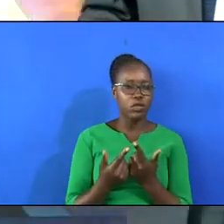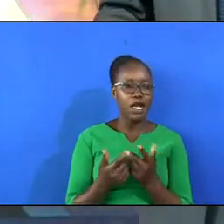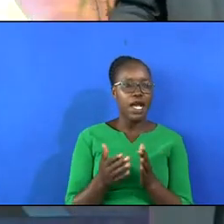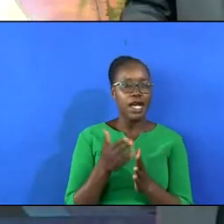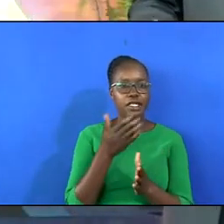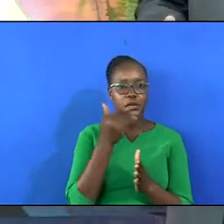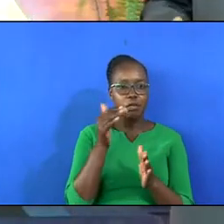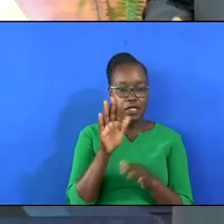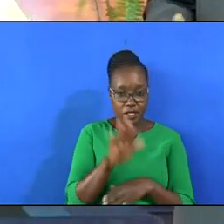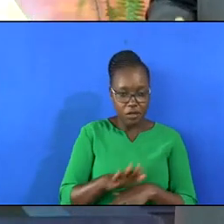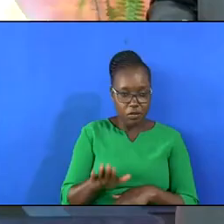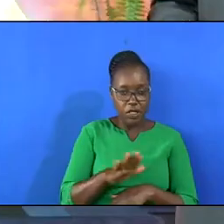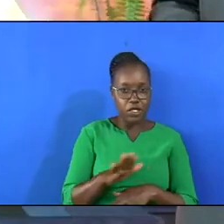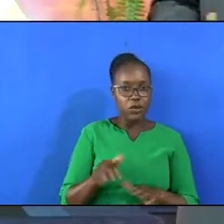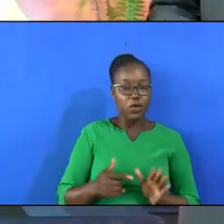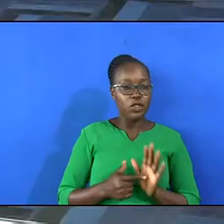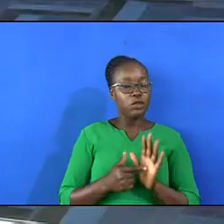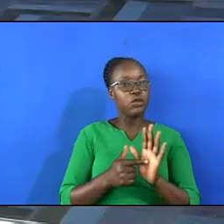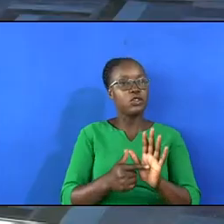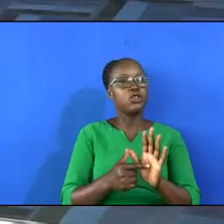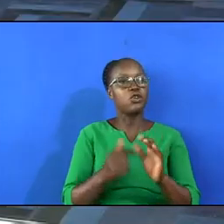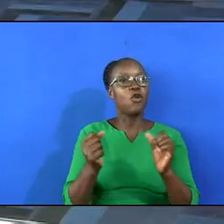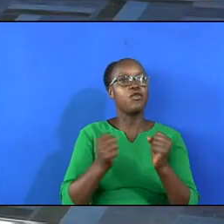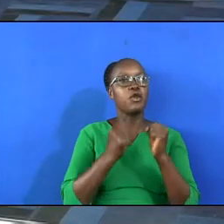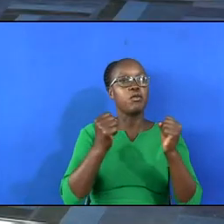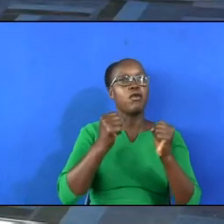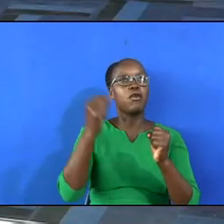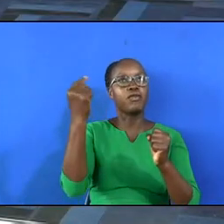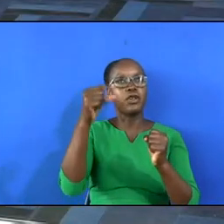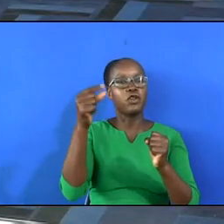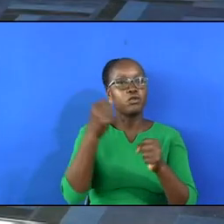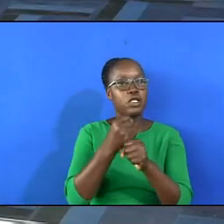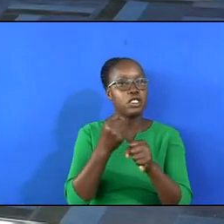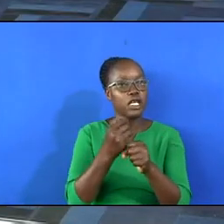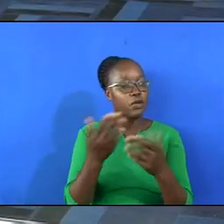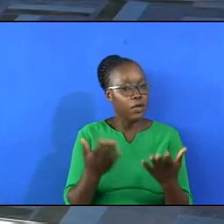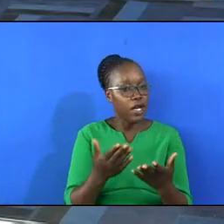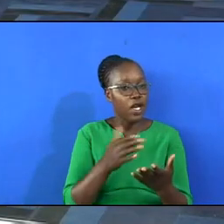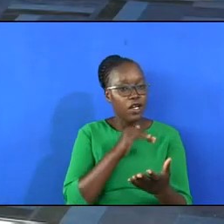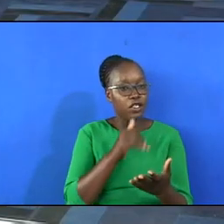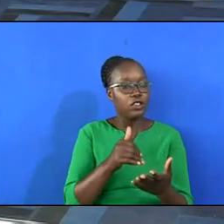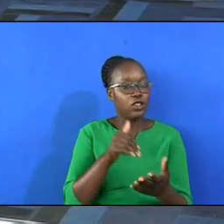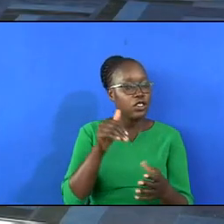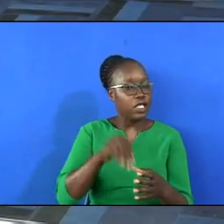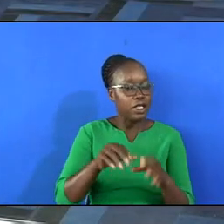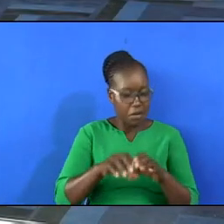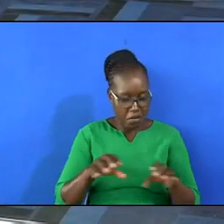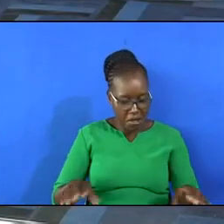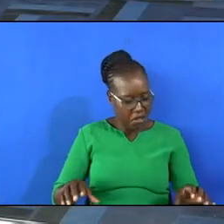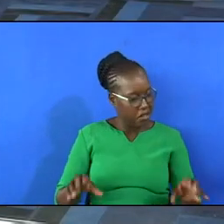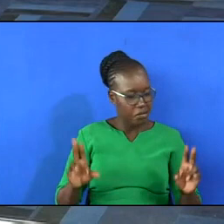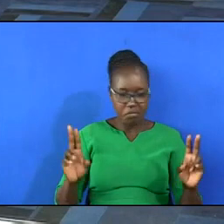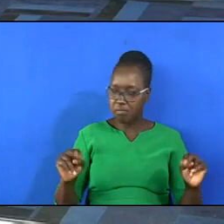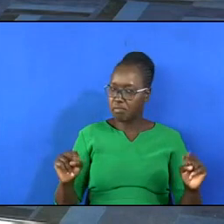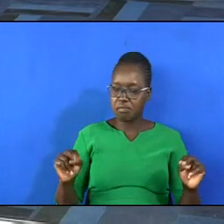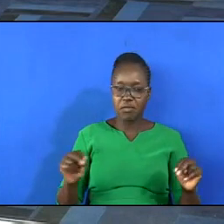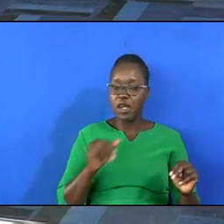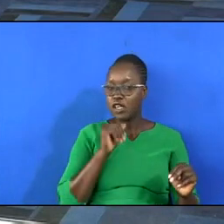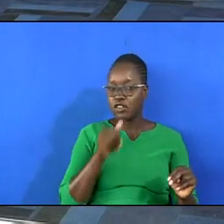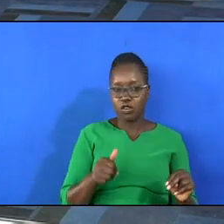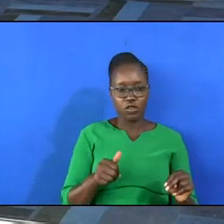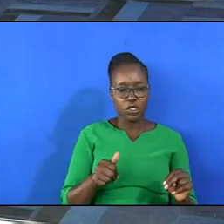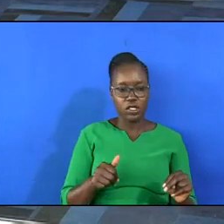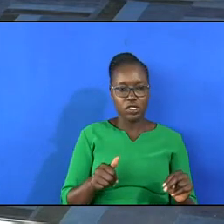the best place where demonstration of the power of the gospel is done is not on the marketplace. It is not